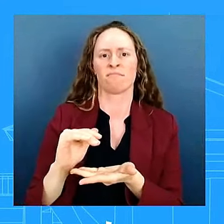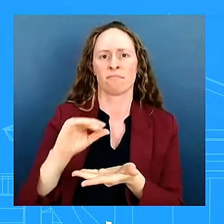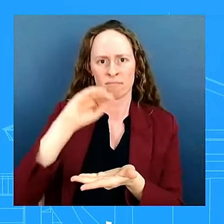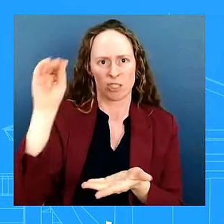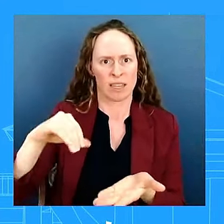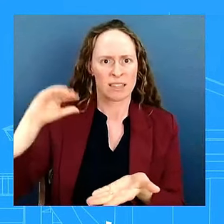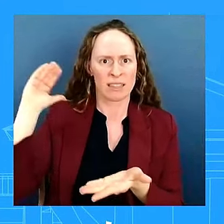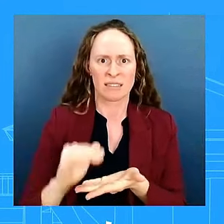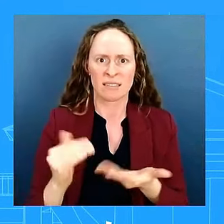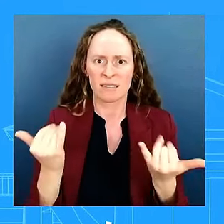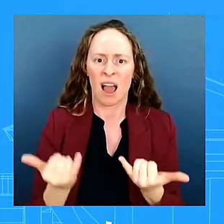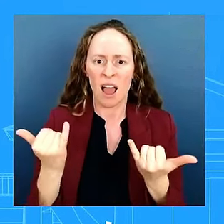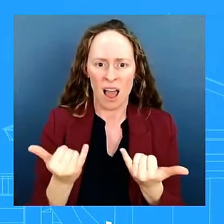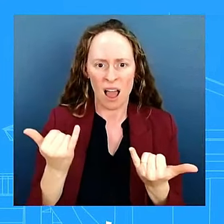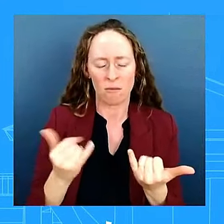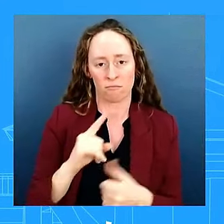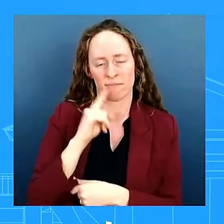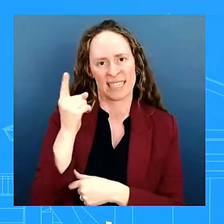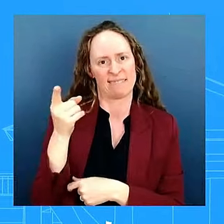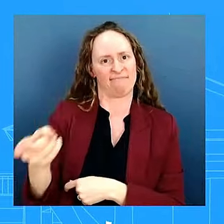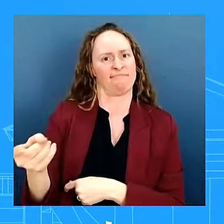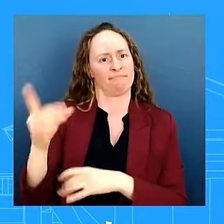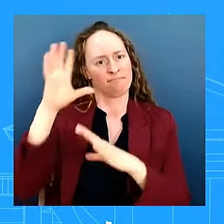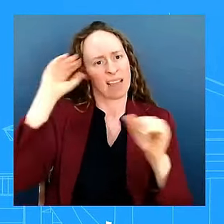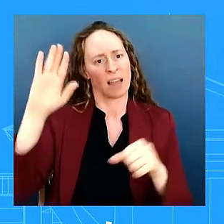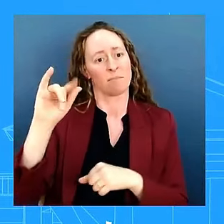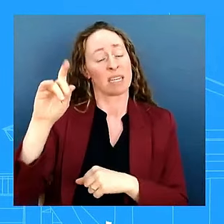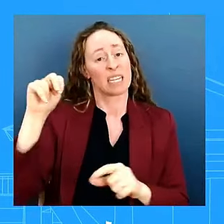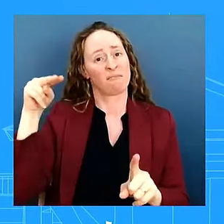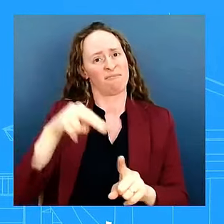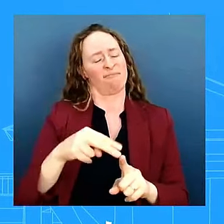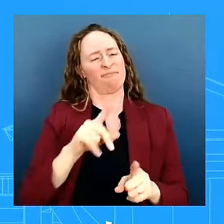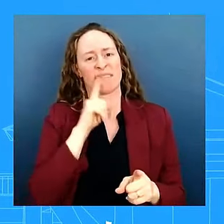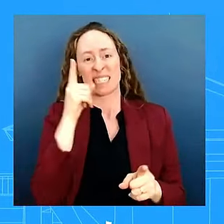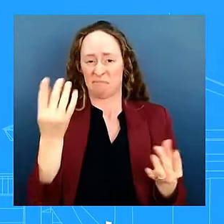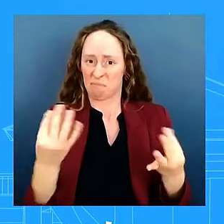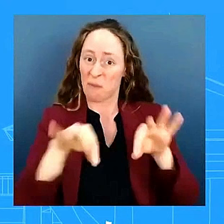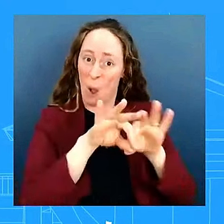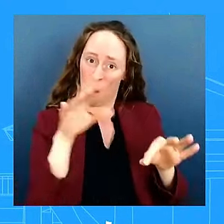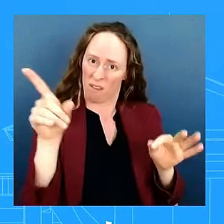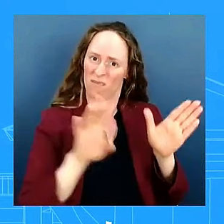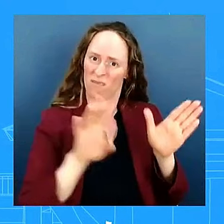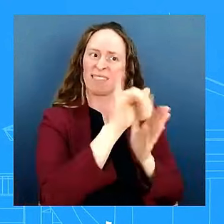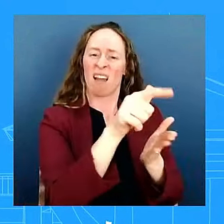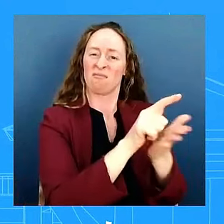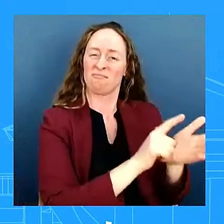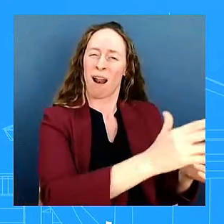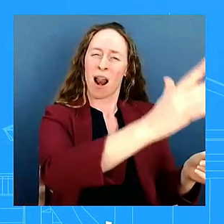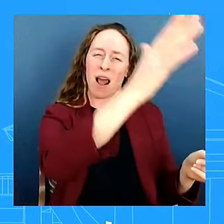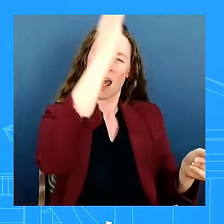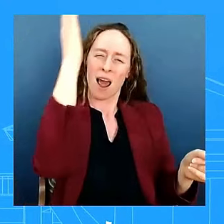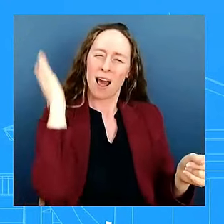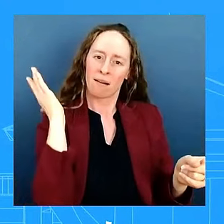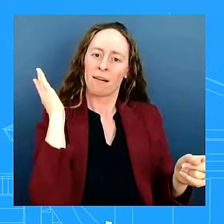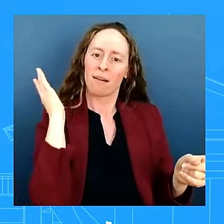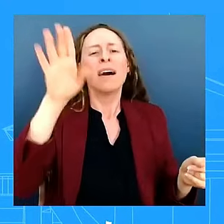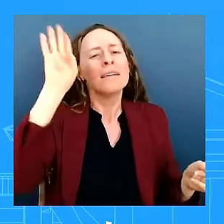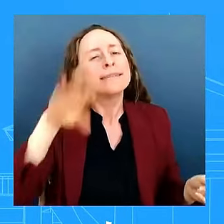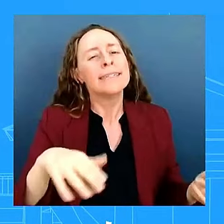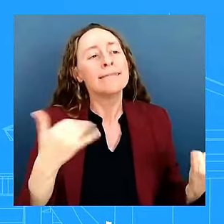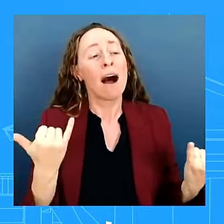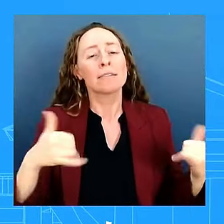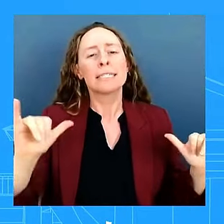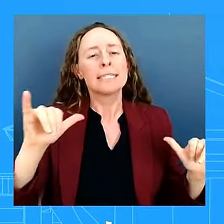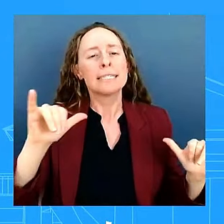but he knows there is more work to do so it is why today his new actions are